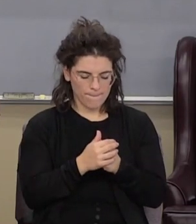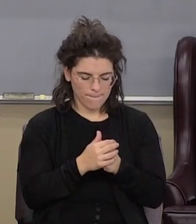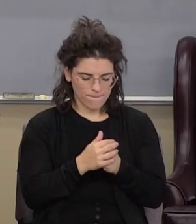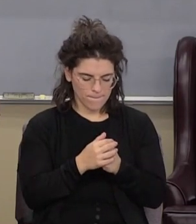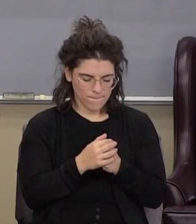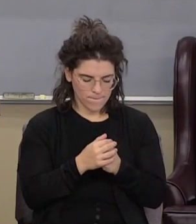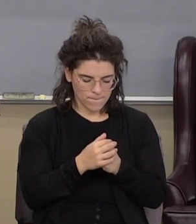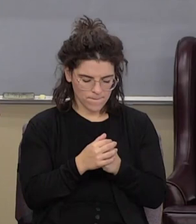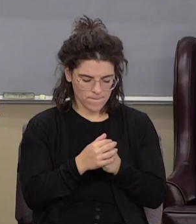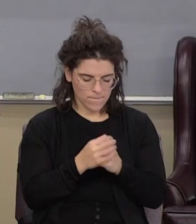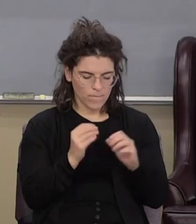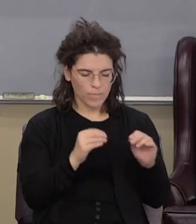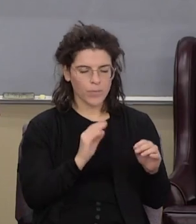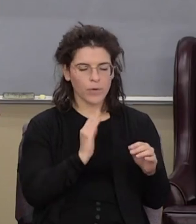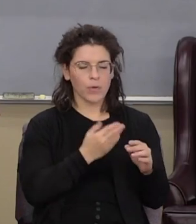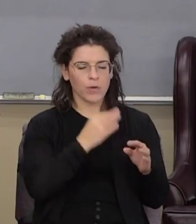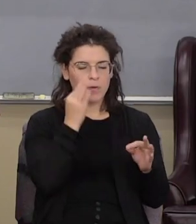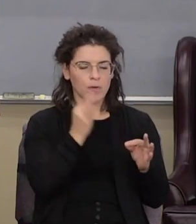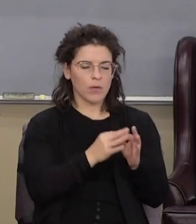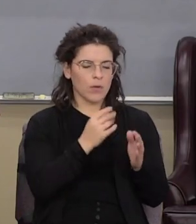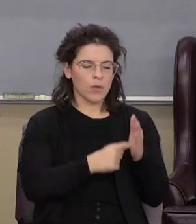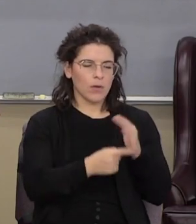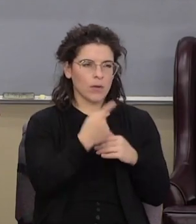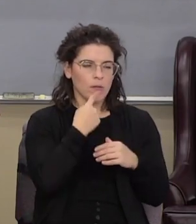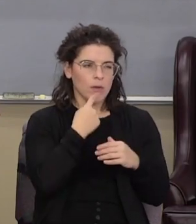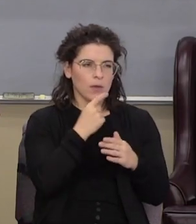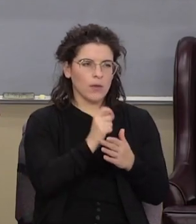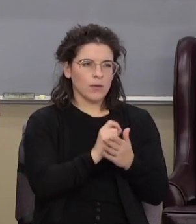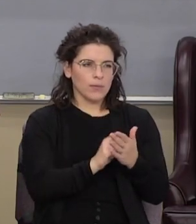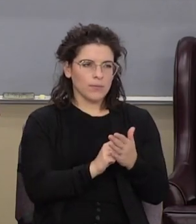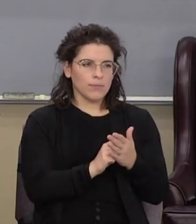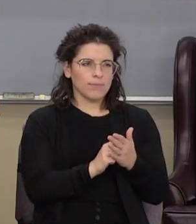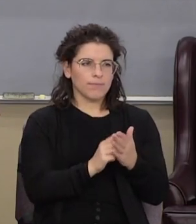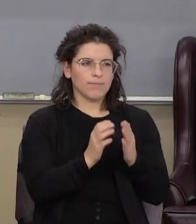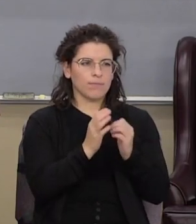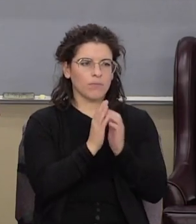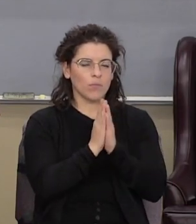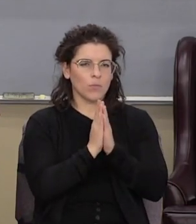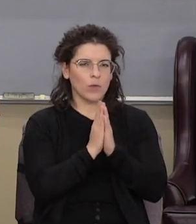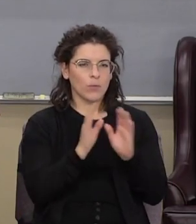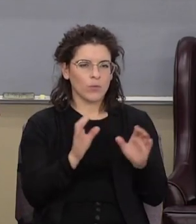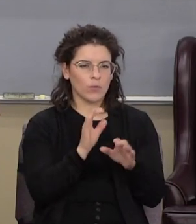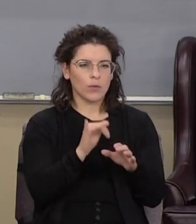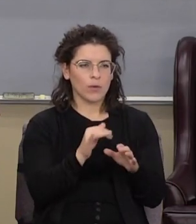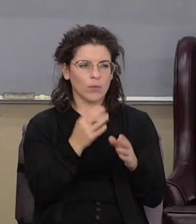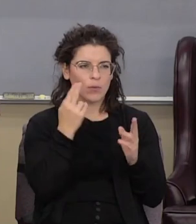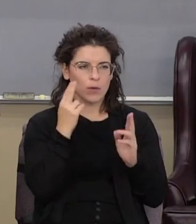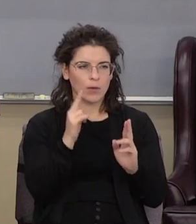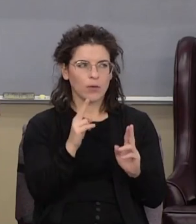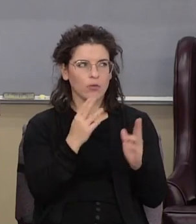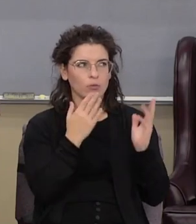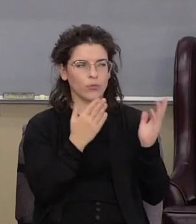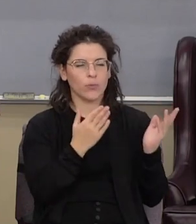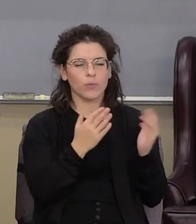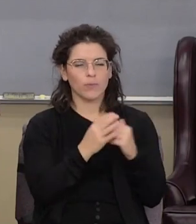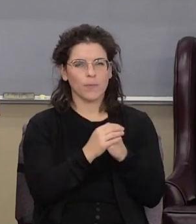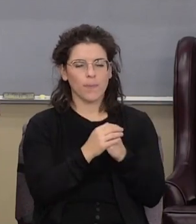and put our faith in what saith the scripture and I praise we do that that we honor you